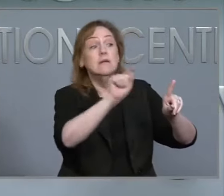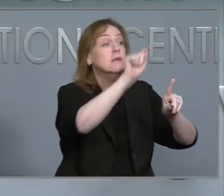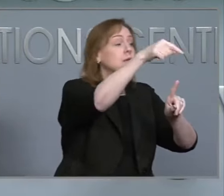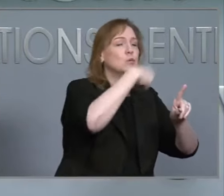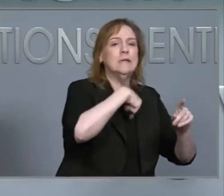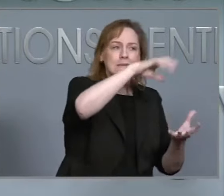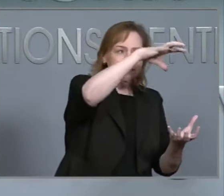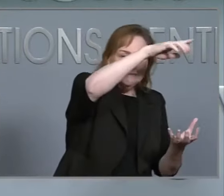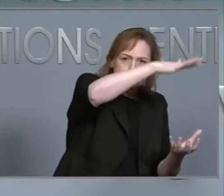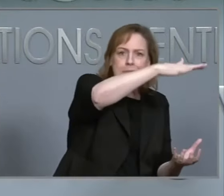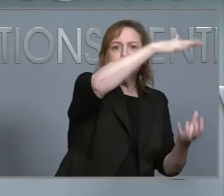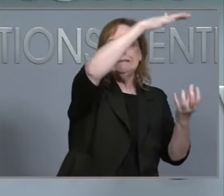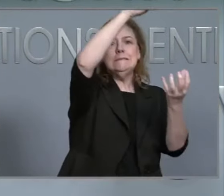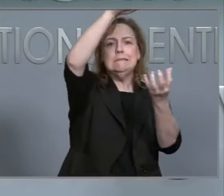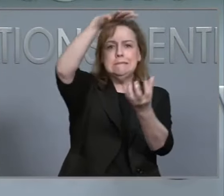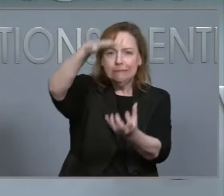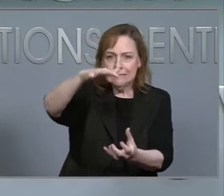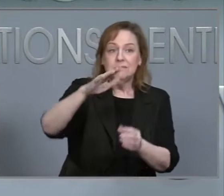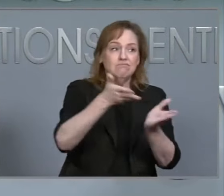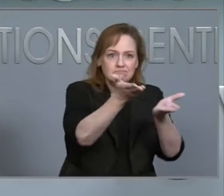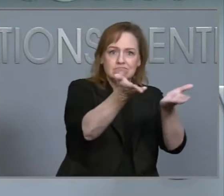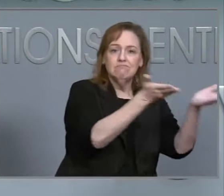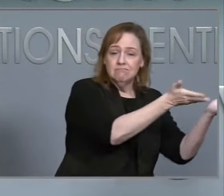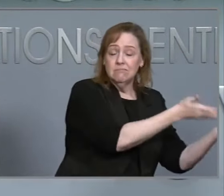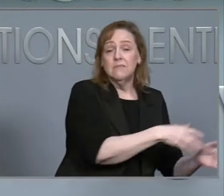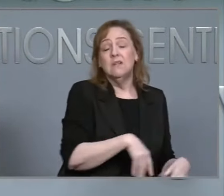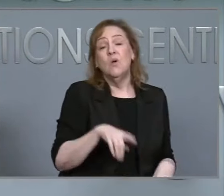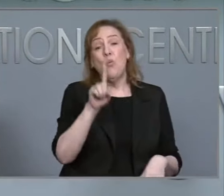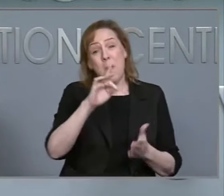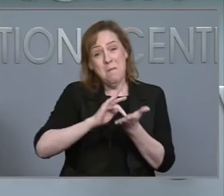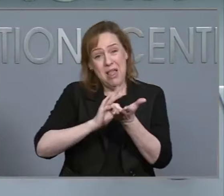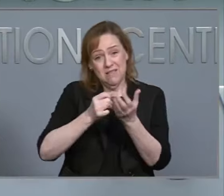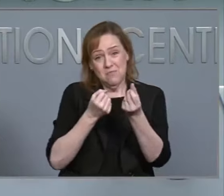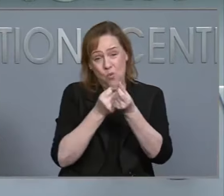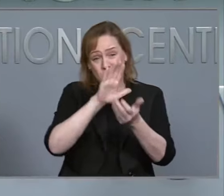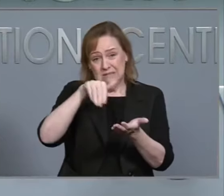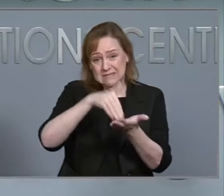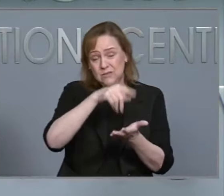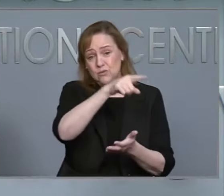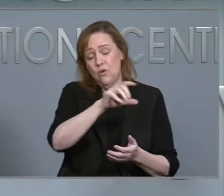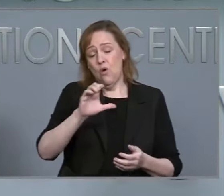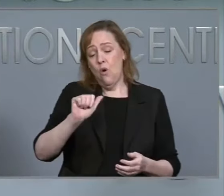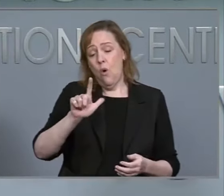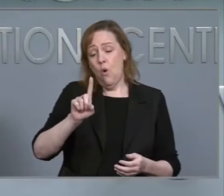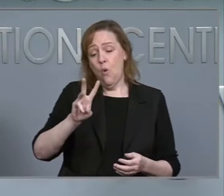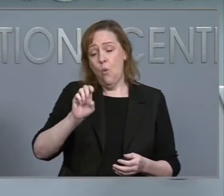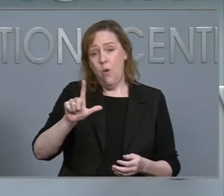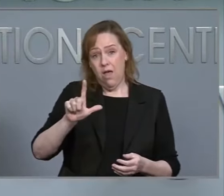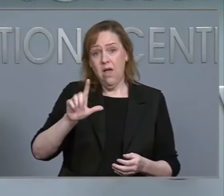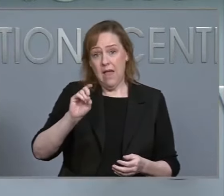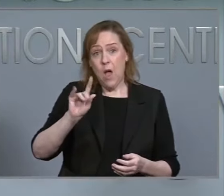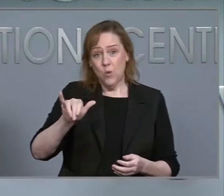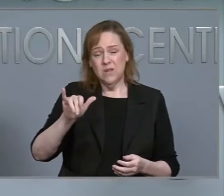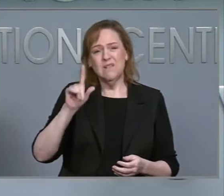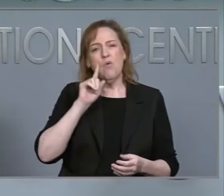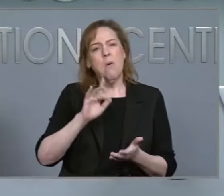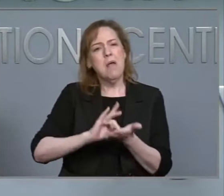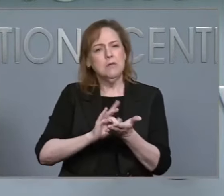A 20-bed state medical support center is opening in Caldwell County today, and we will be setting up more.